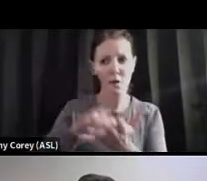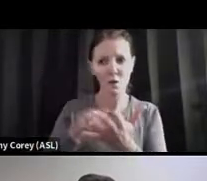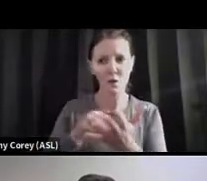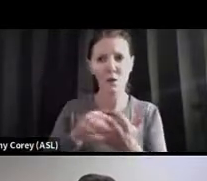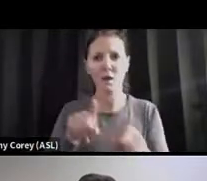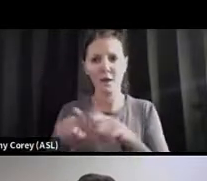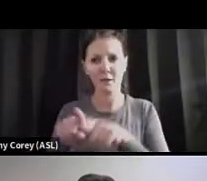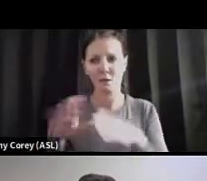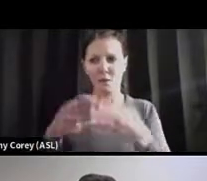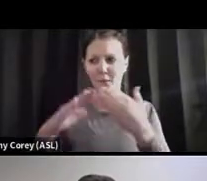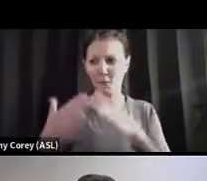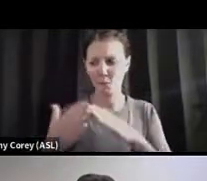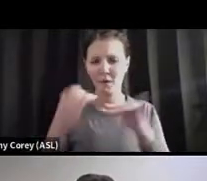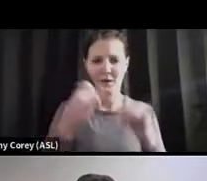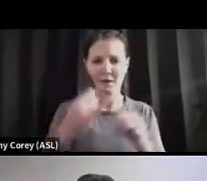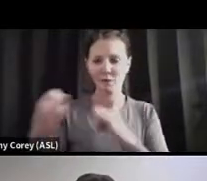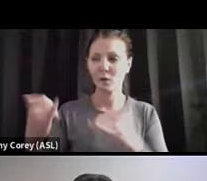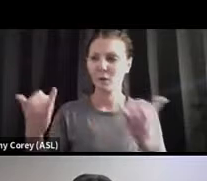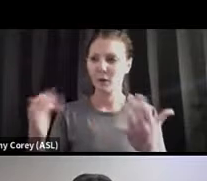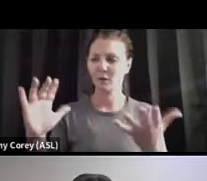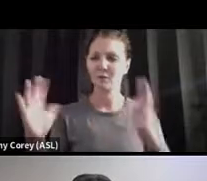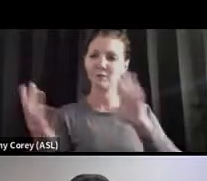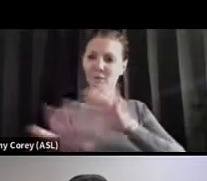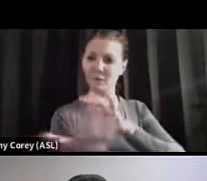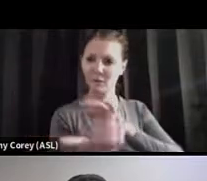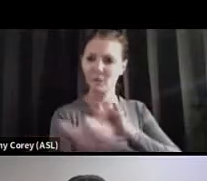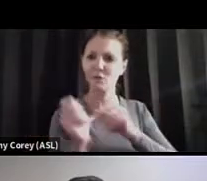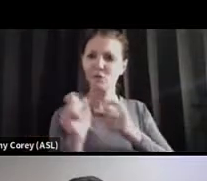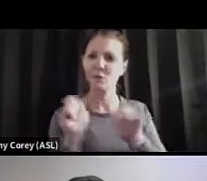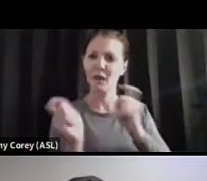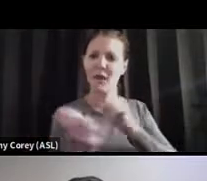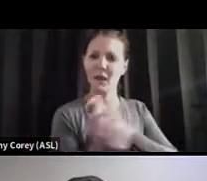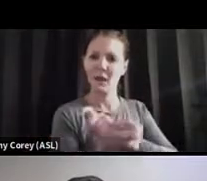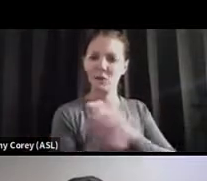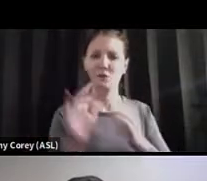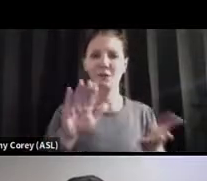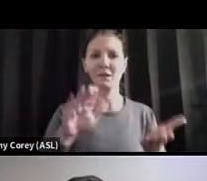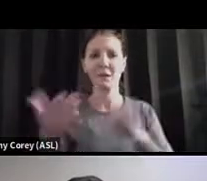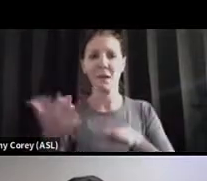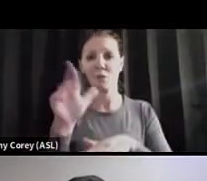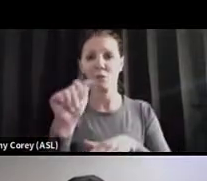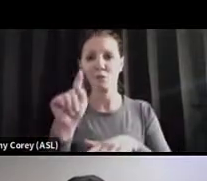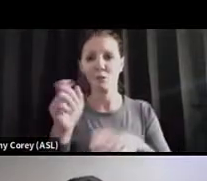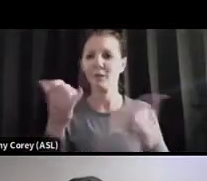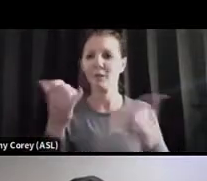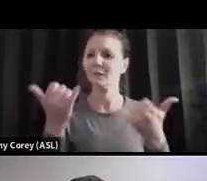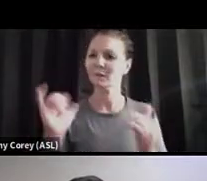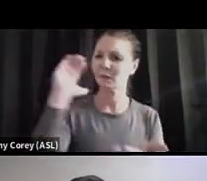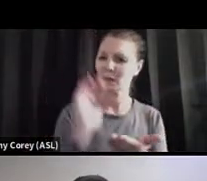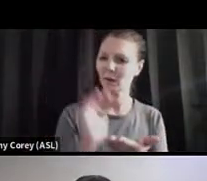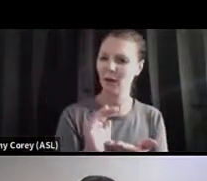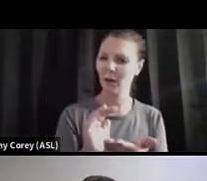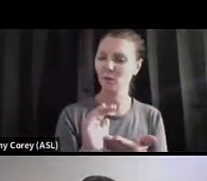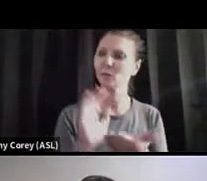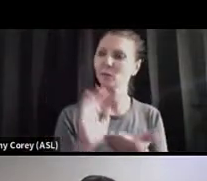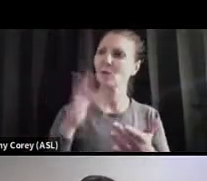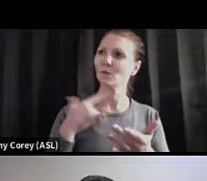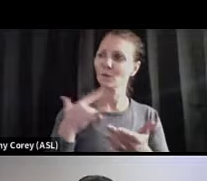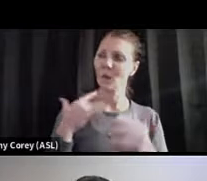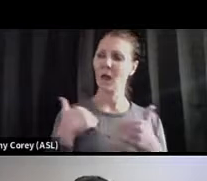individuals, we're able to turn that turn, turn that curve so that the death rate is coming down. So there looks like there's hope.